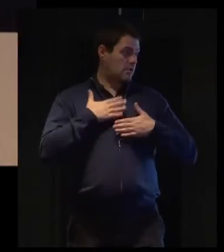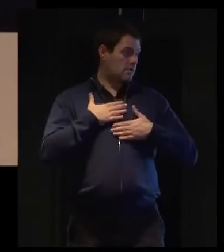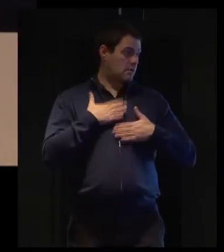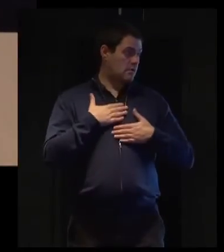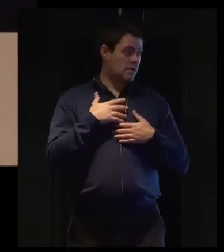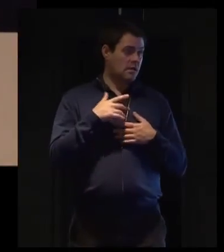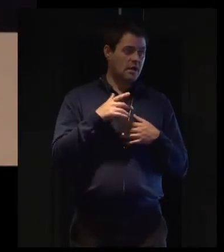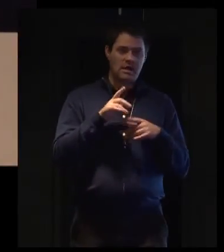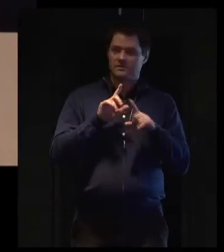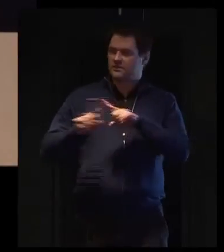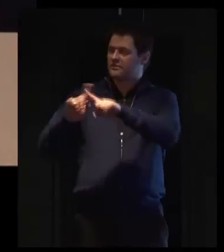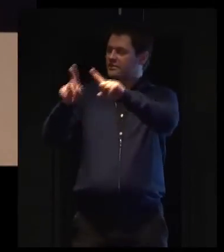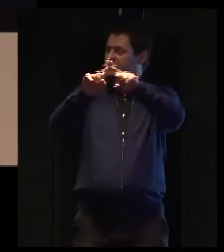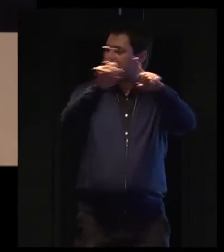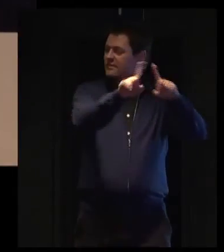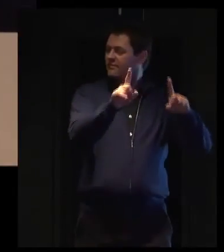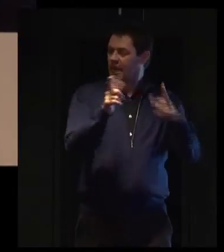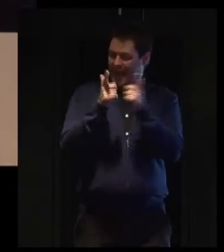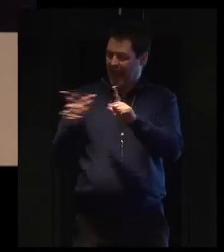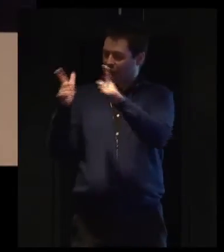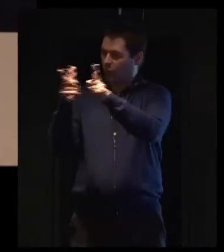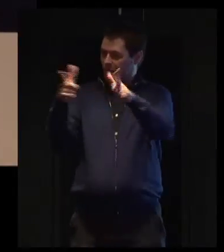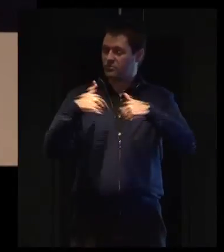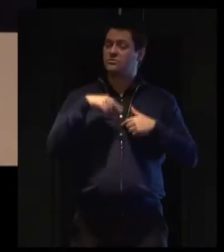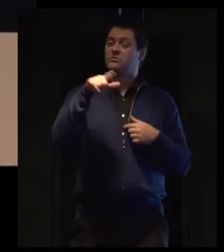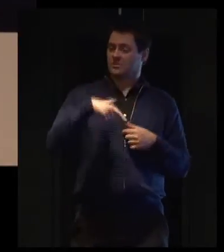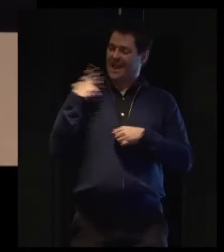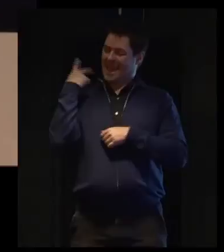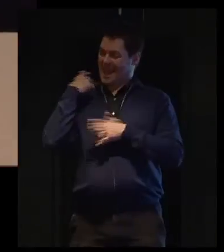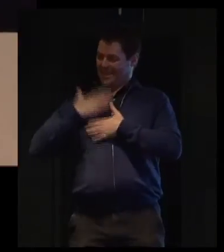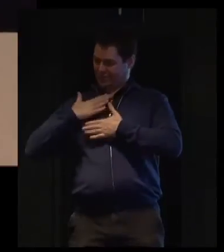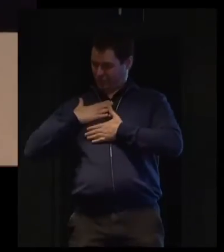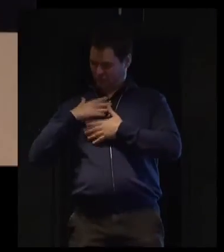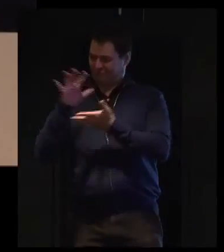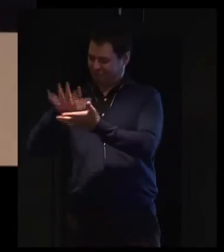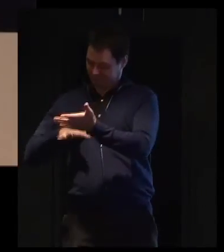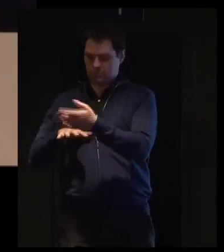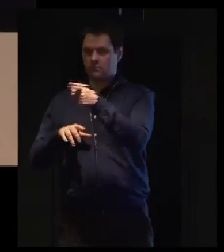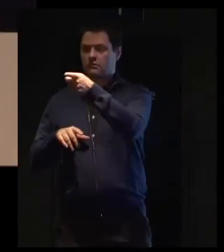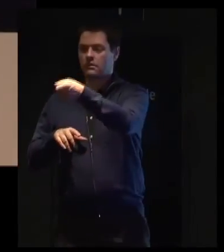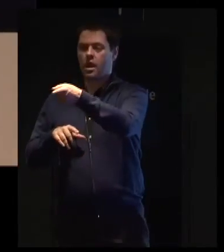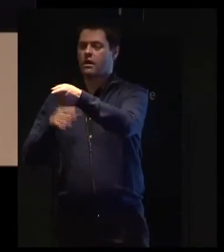international versions, so you need to be aware of what your users and what your customers will require.